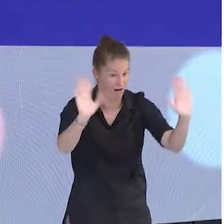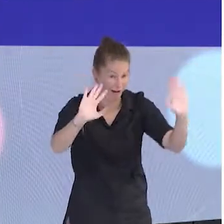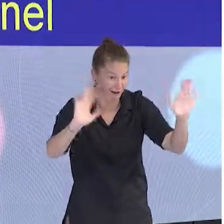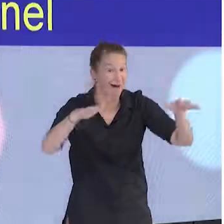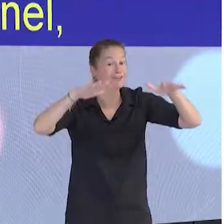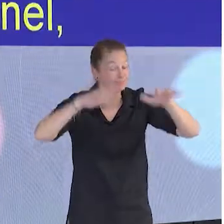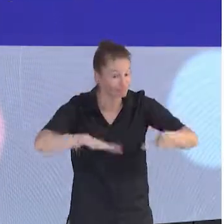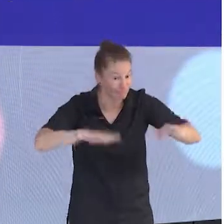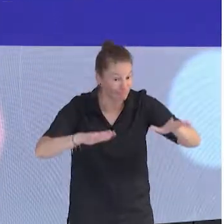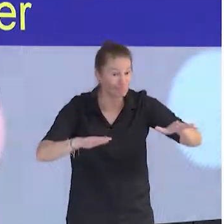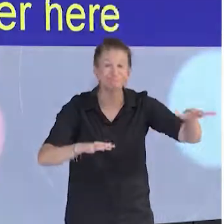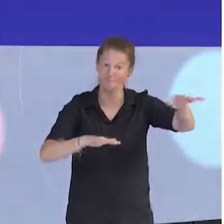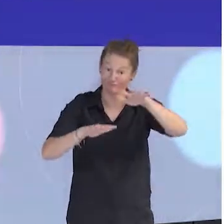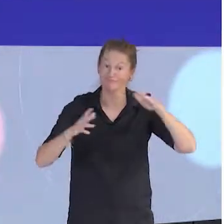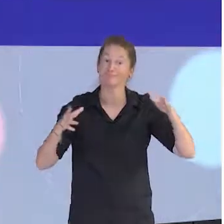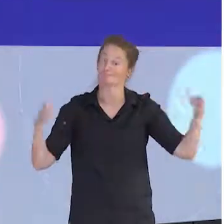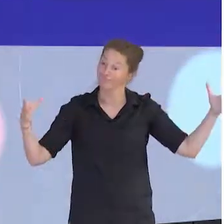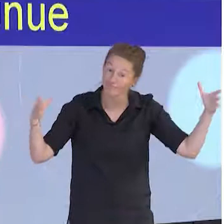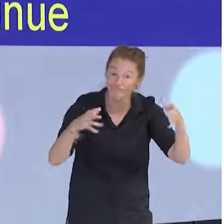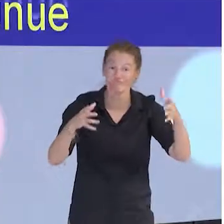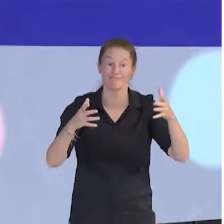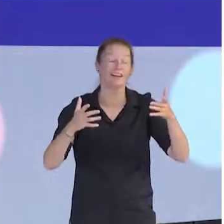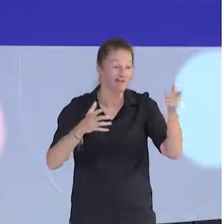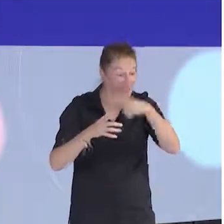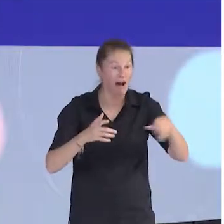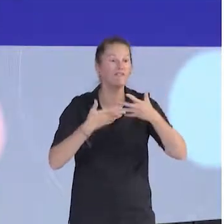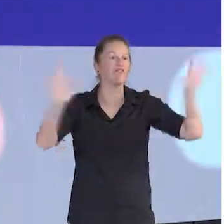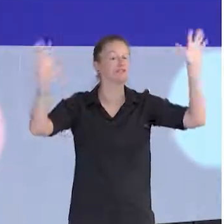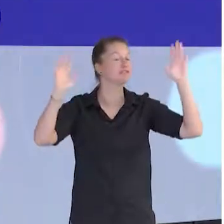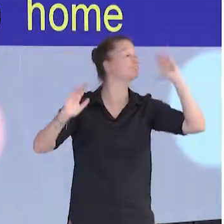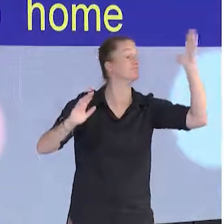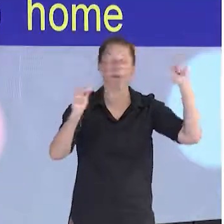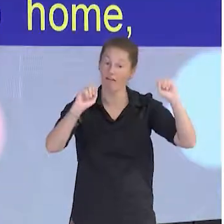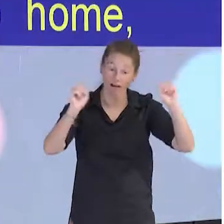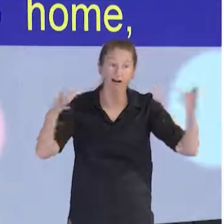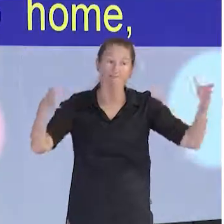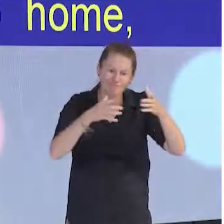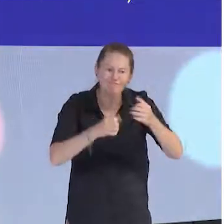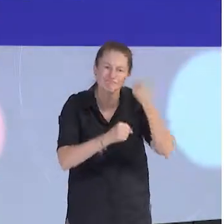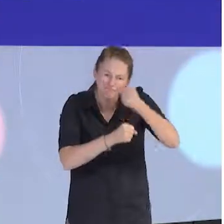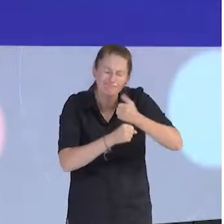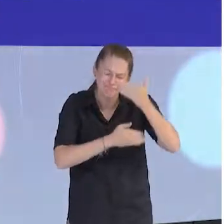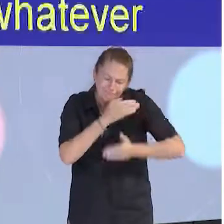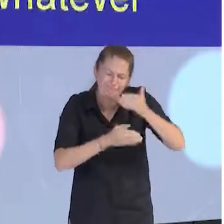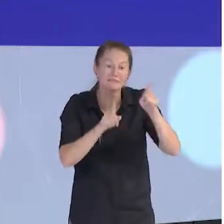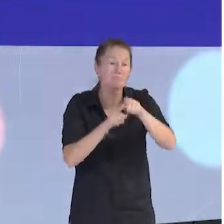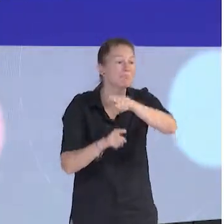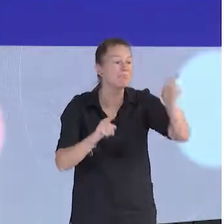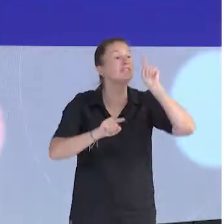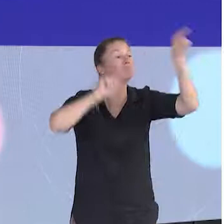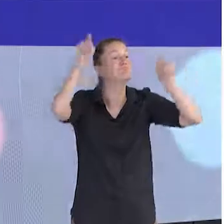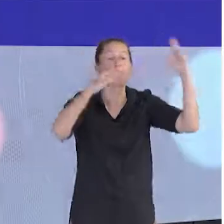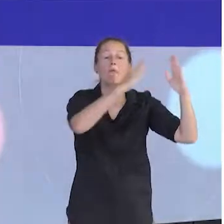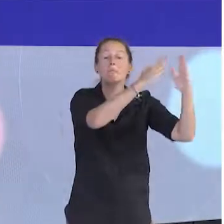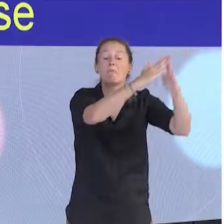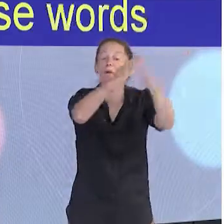work will continue and as Maxim said go home continue to have fun whatever you said so with this word I would like to